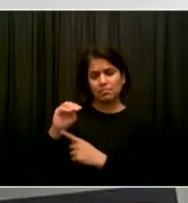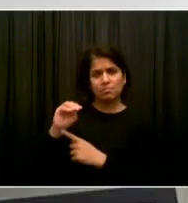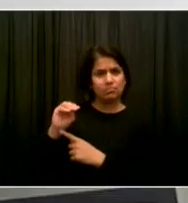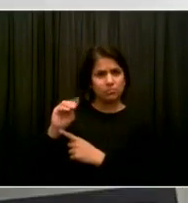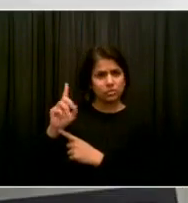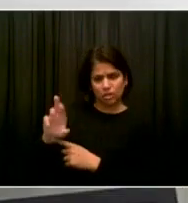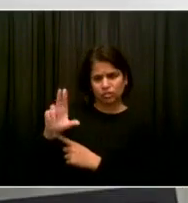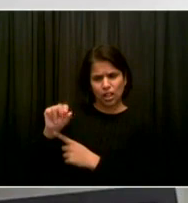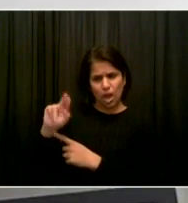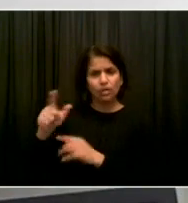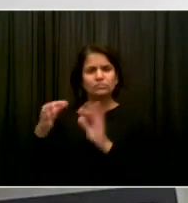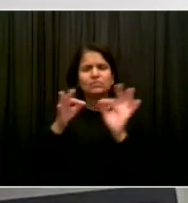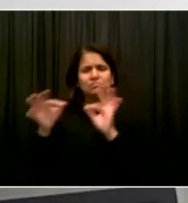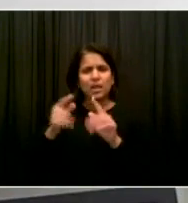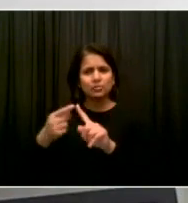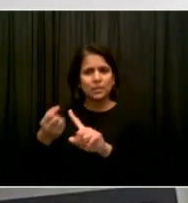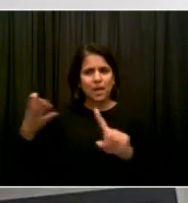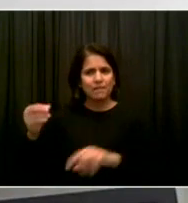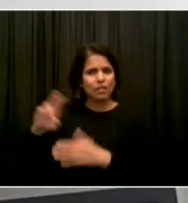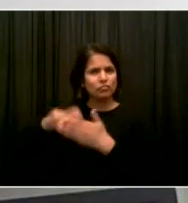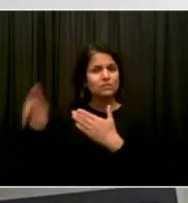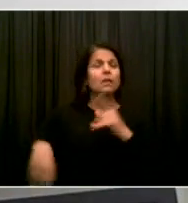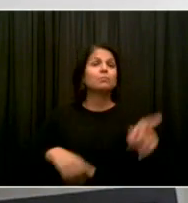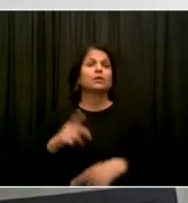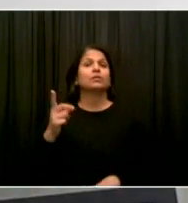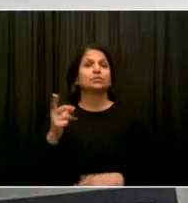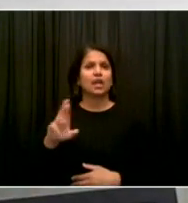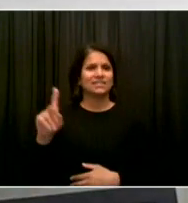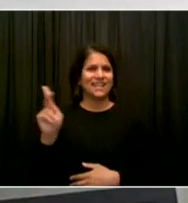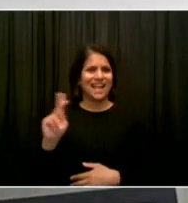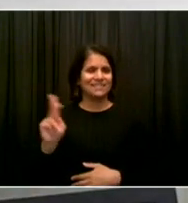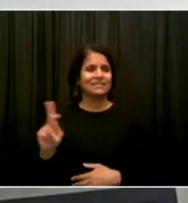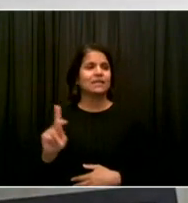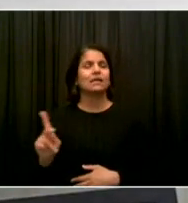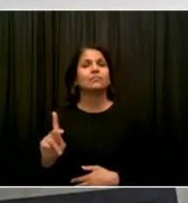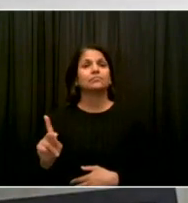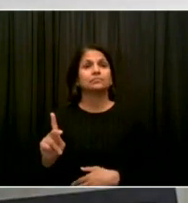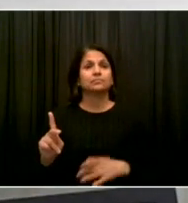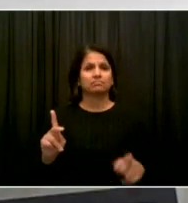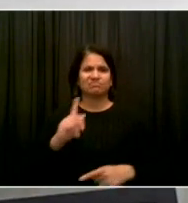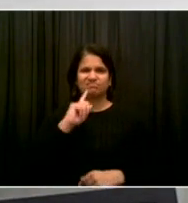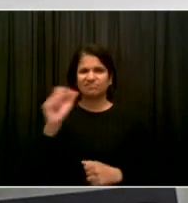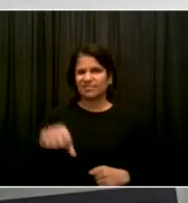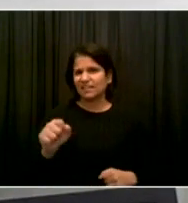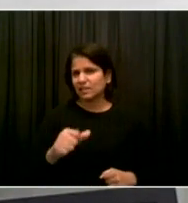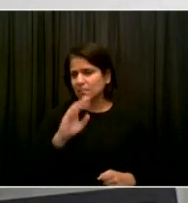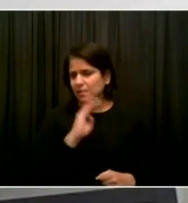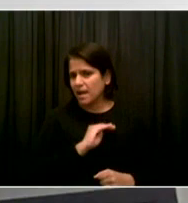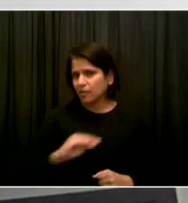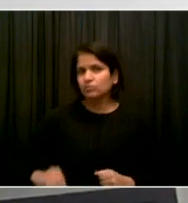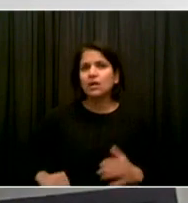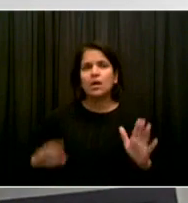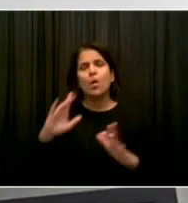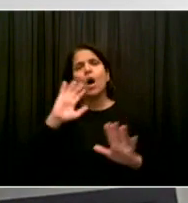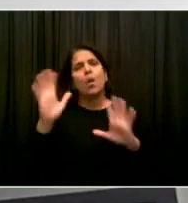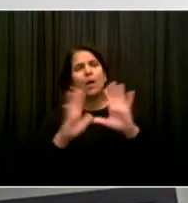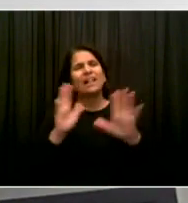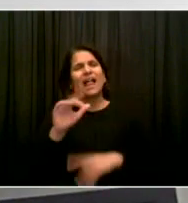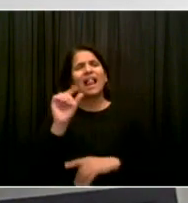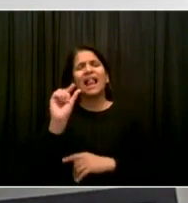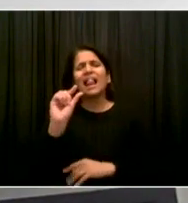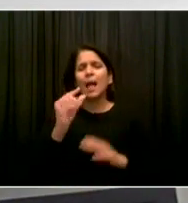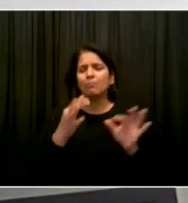Yes, sir. Thank you so much. So just to give a little bit of background, health and hospitals run some very